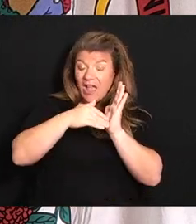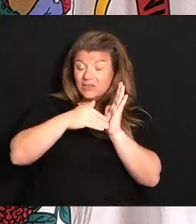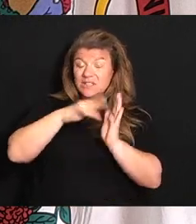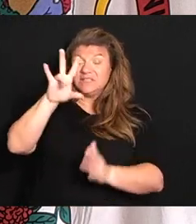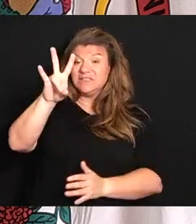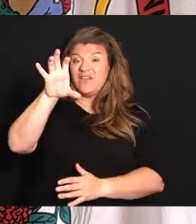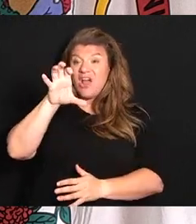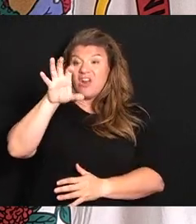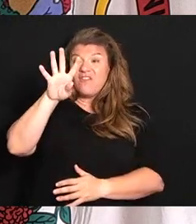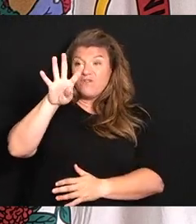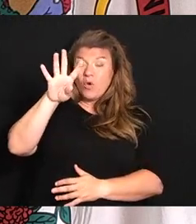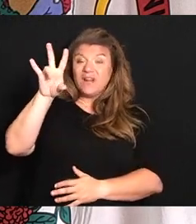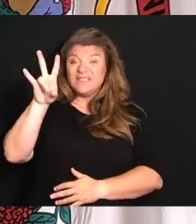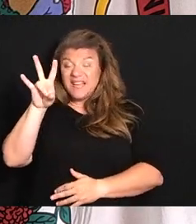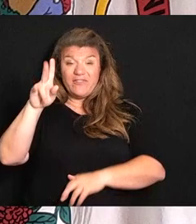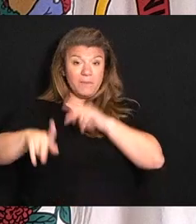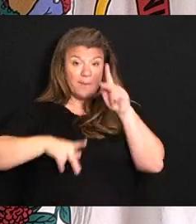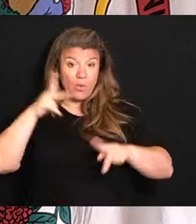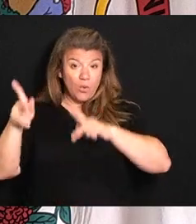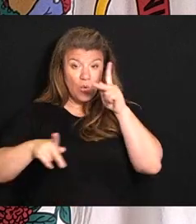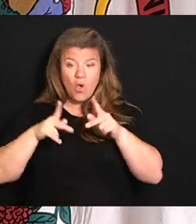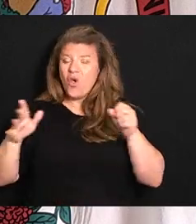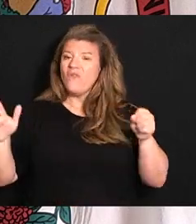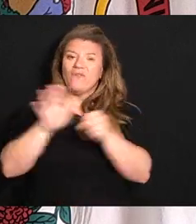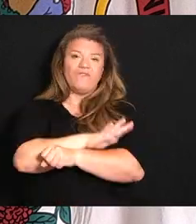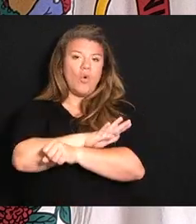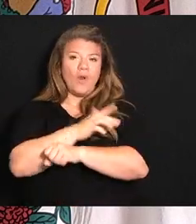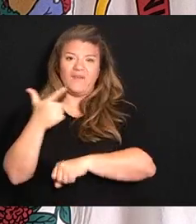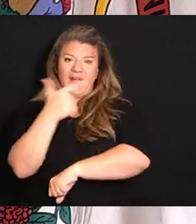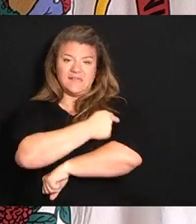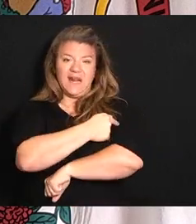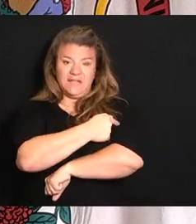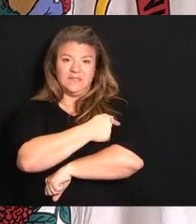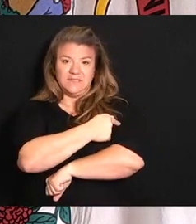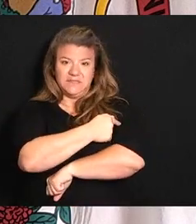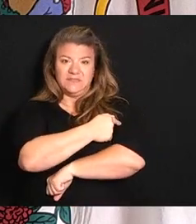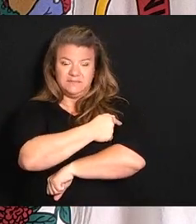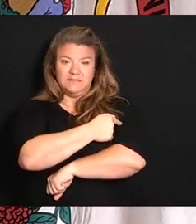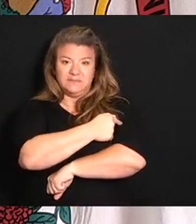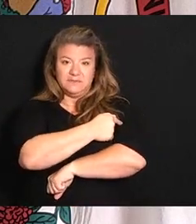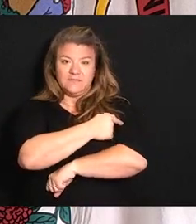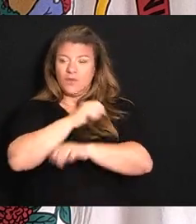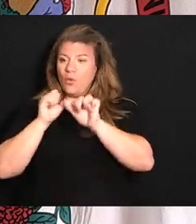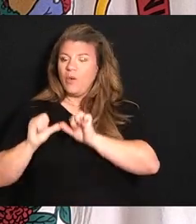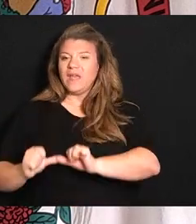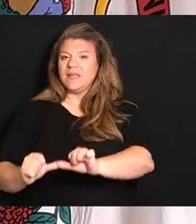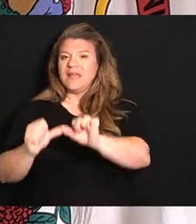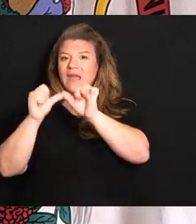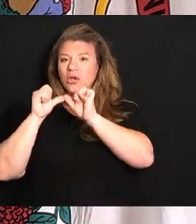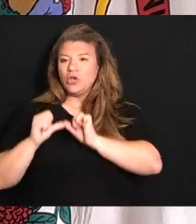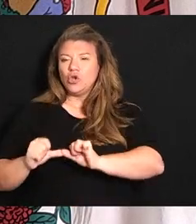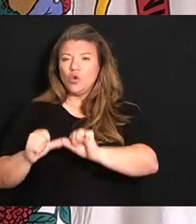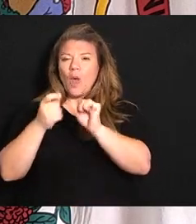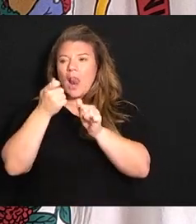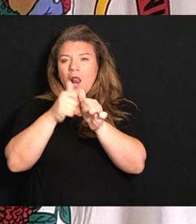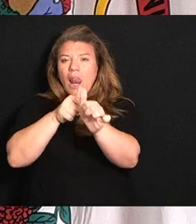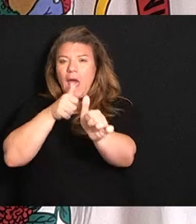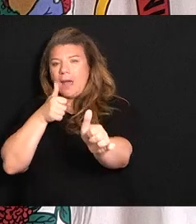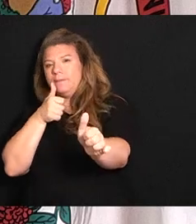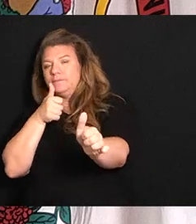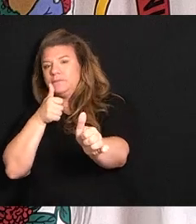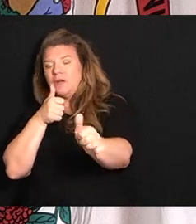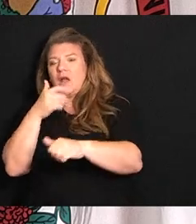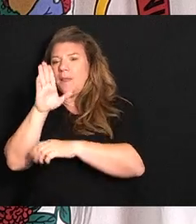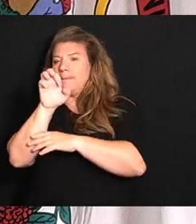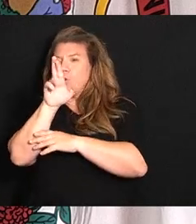978,747 folks that are fully vaccinated. You know, we continue to lag a little bit behind on our